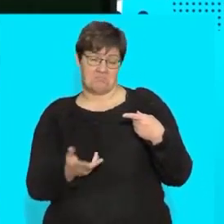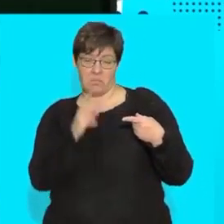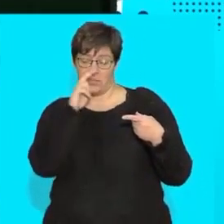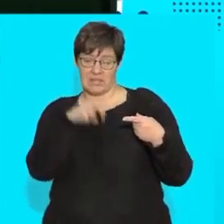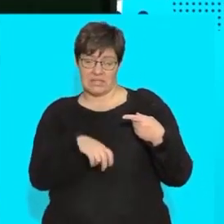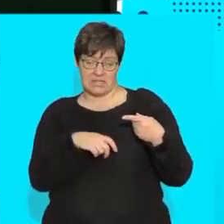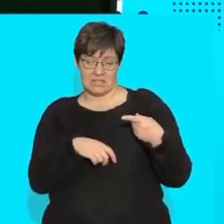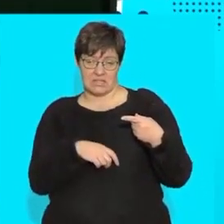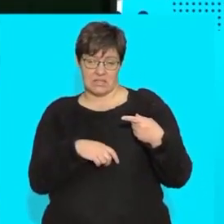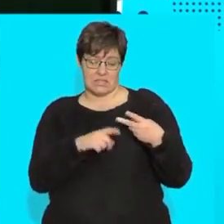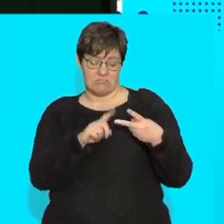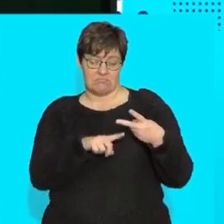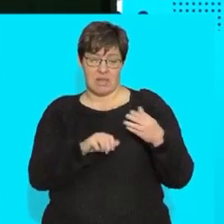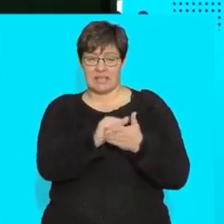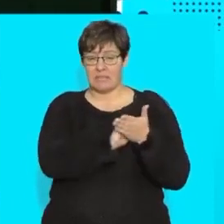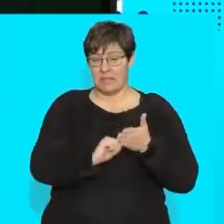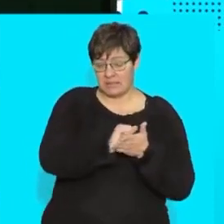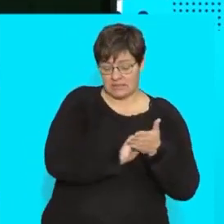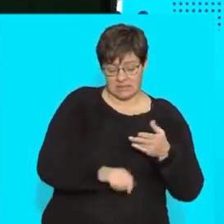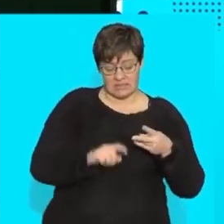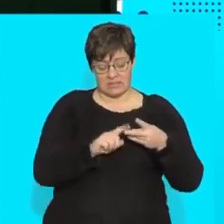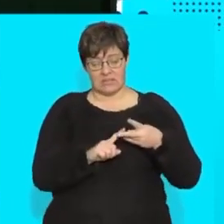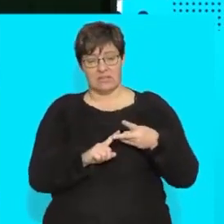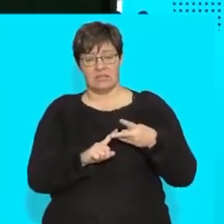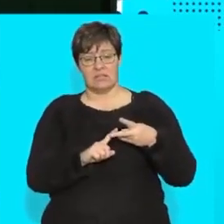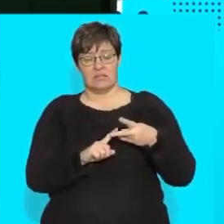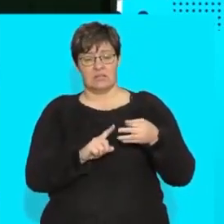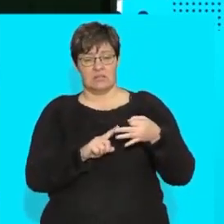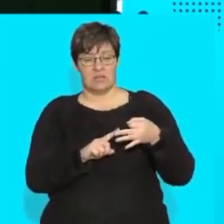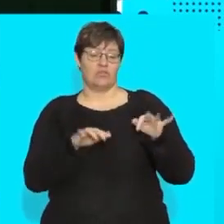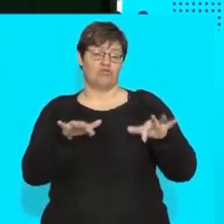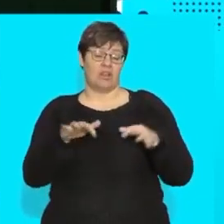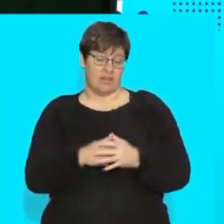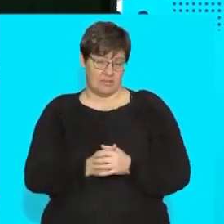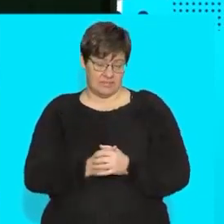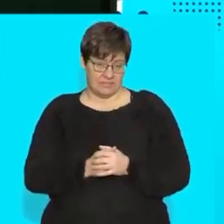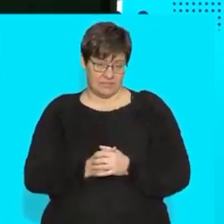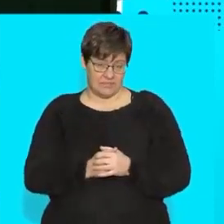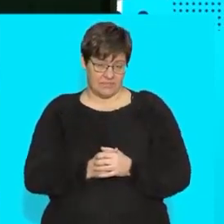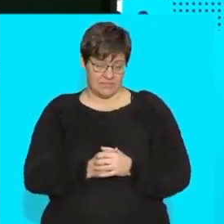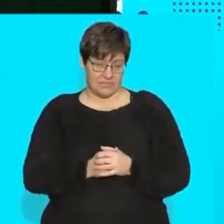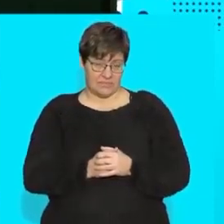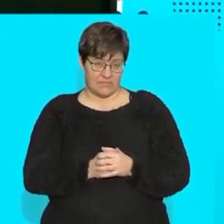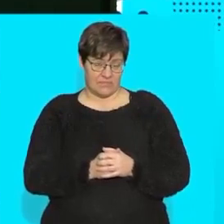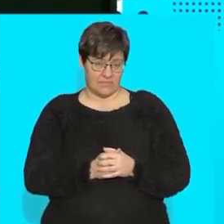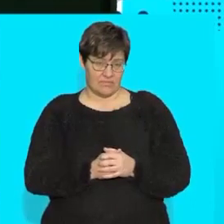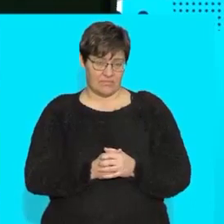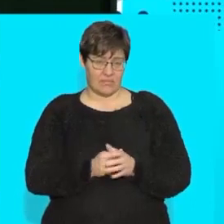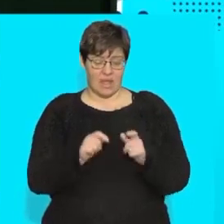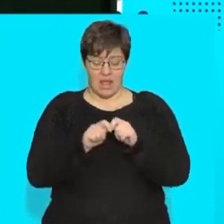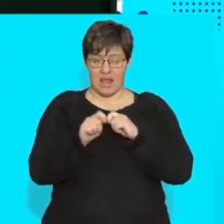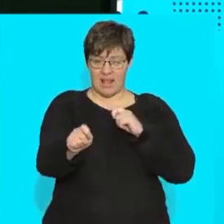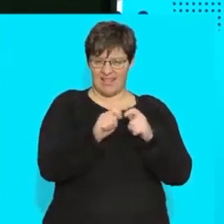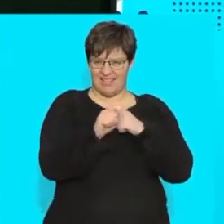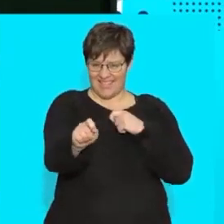the following things cement the water or the jelly i want you to have an elastic band